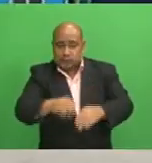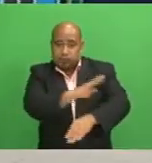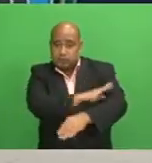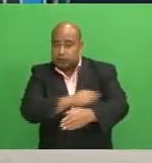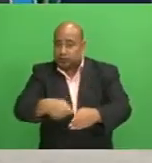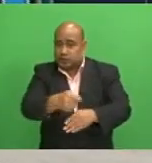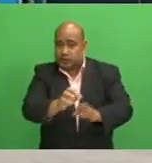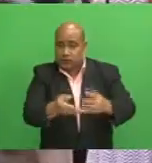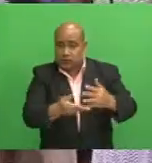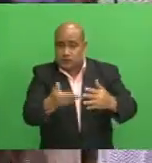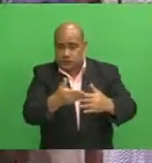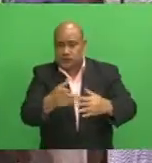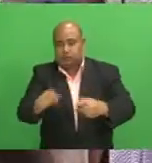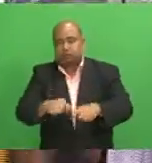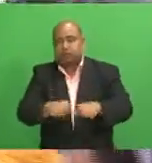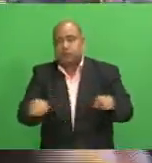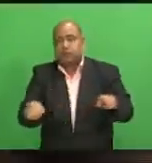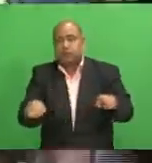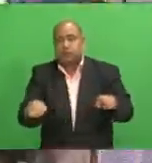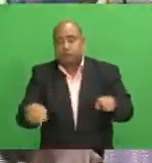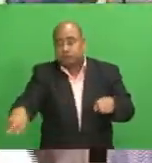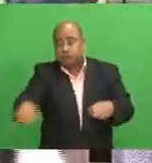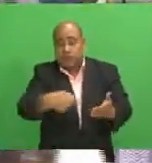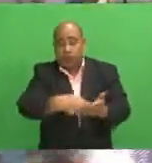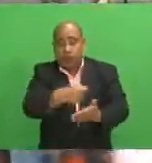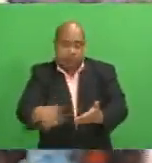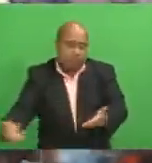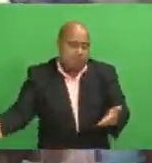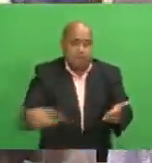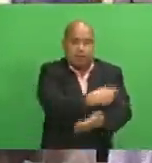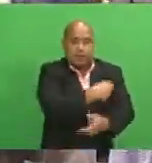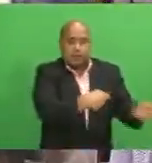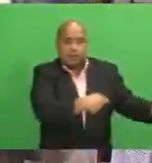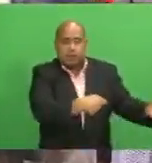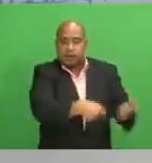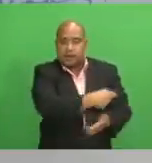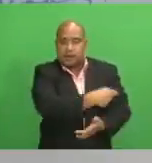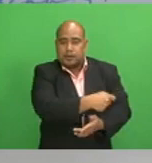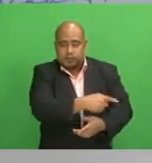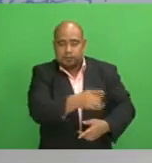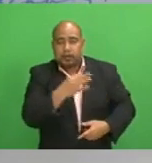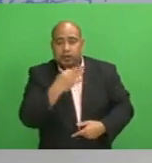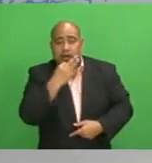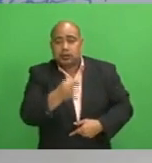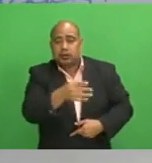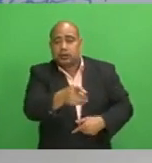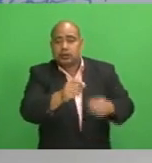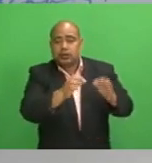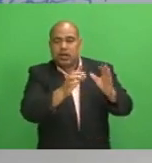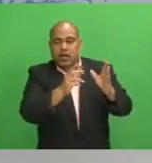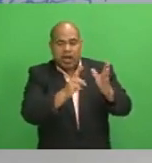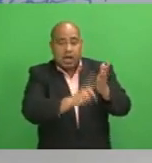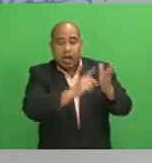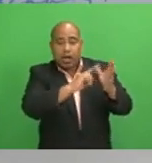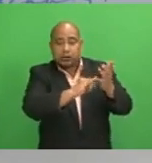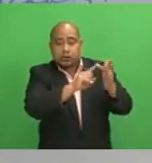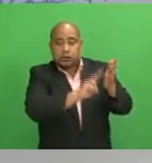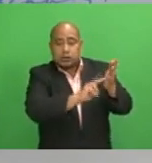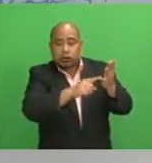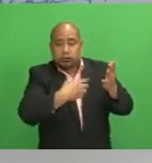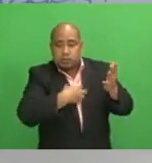also working with employers of rate payers to get payments done. Nasilu has gone into more detail